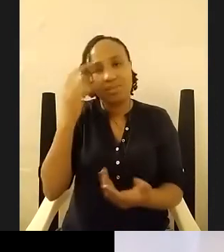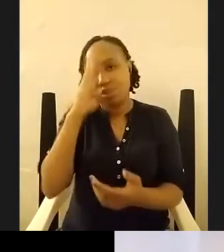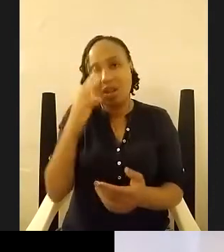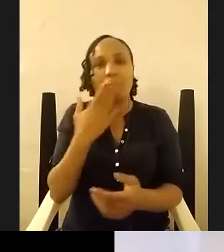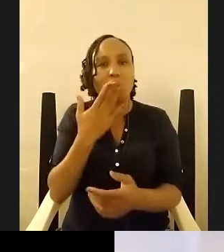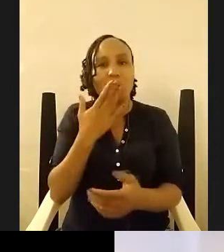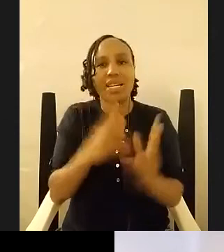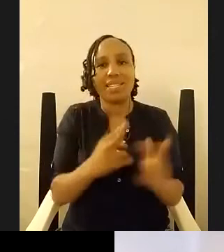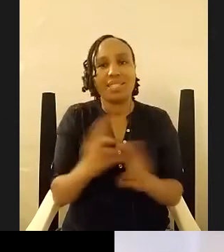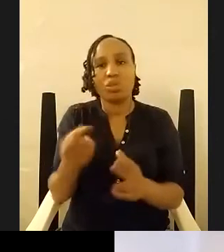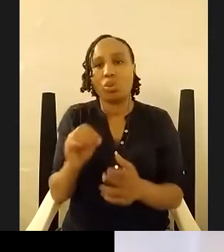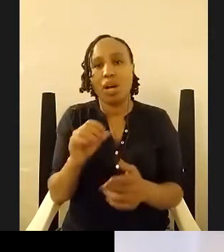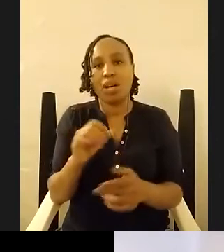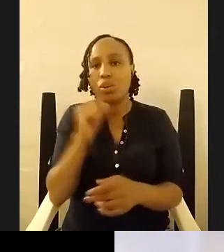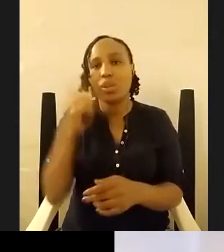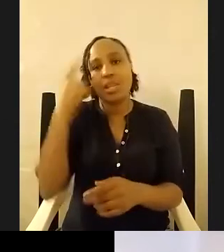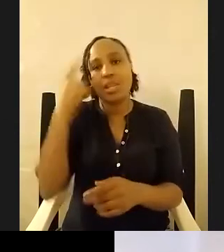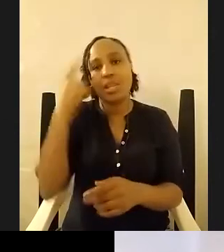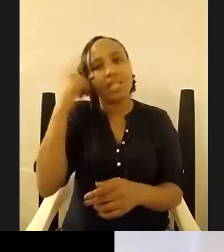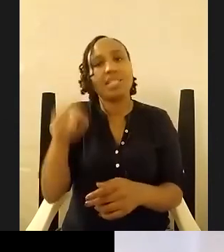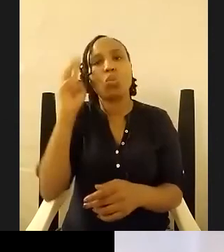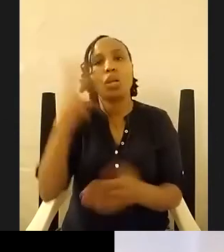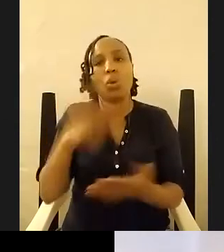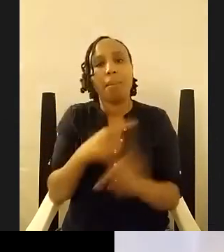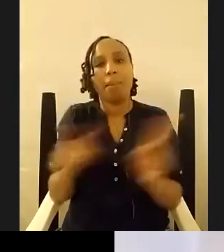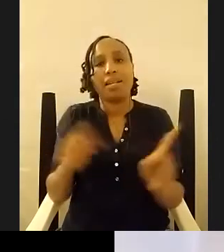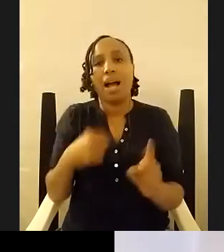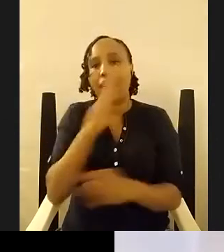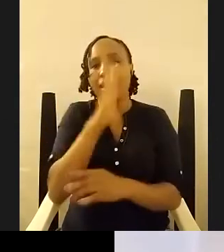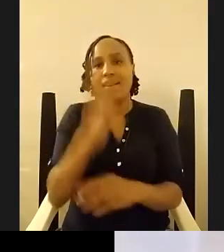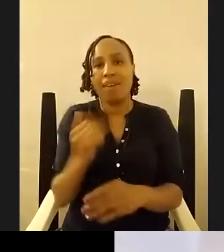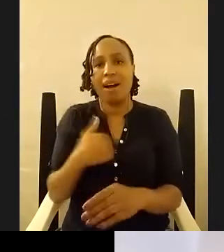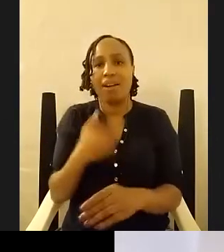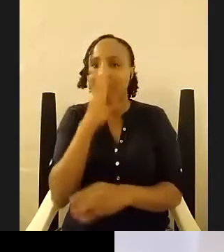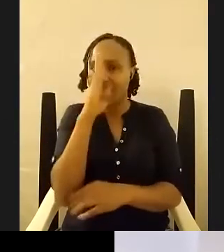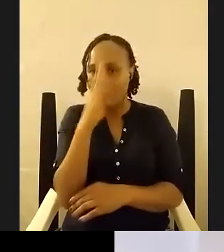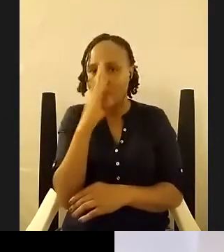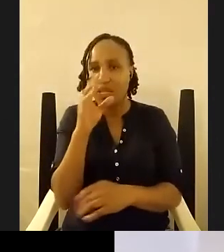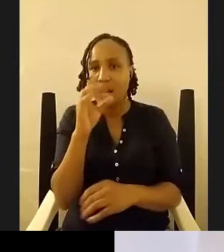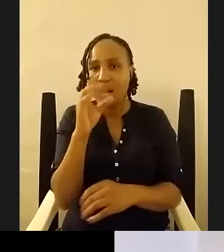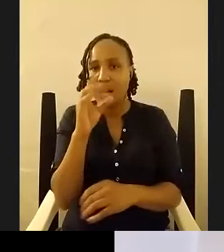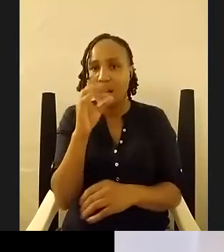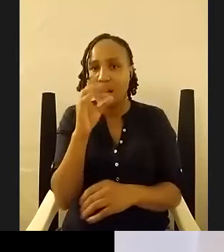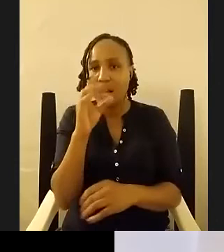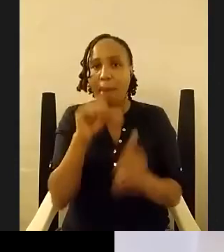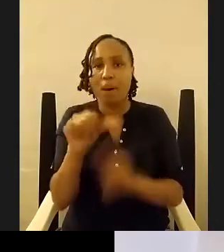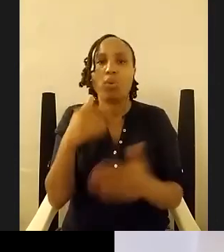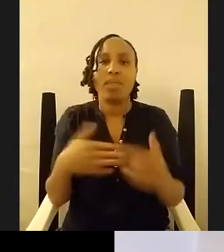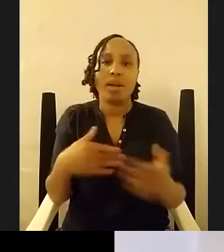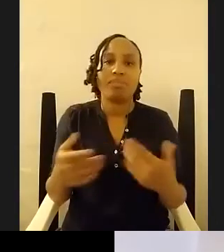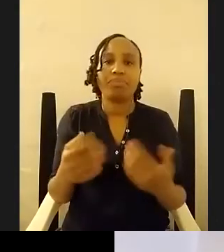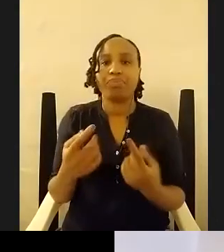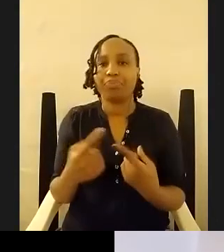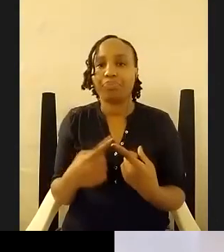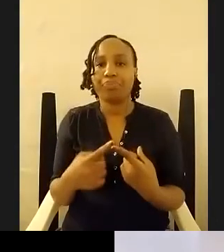but uh i never have doubts about whether one whether i can write i know that i